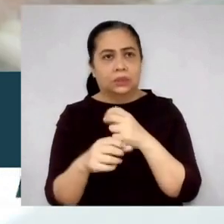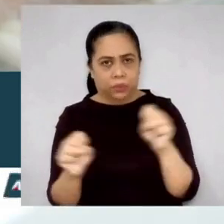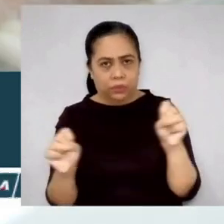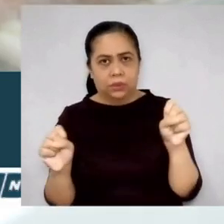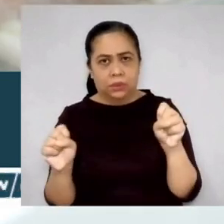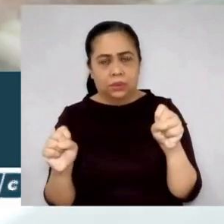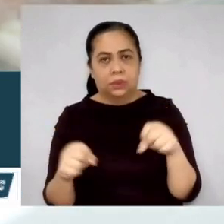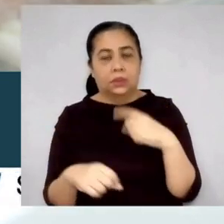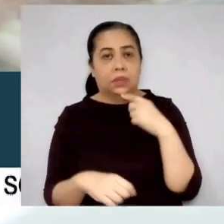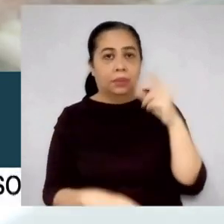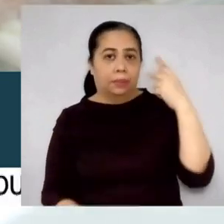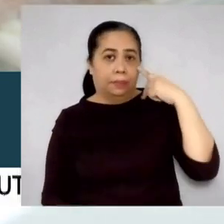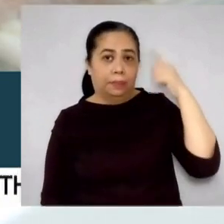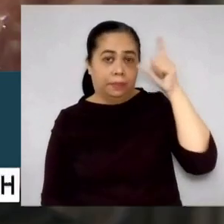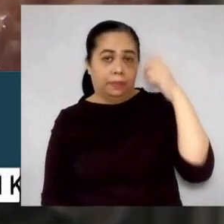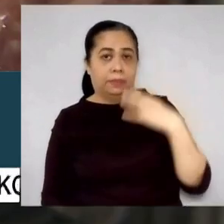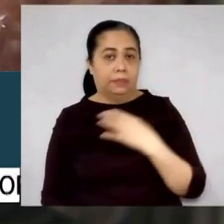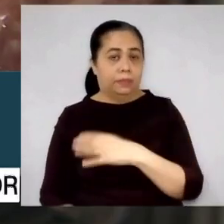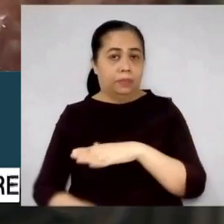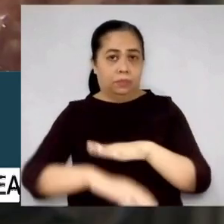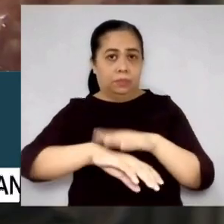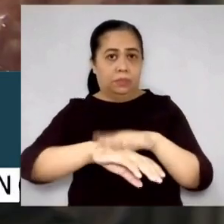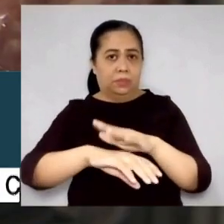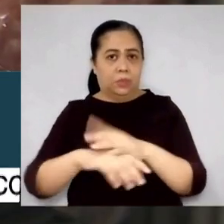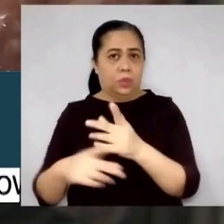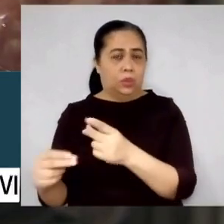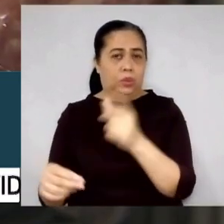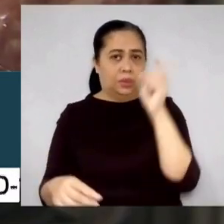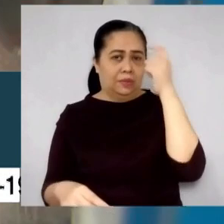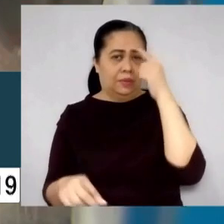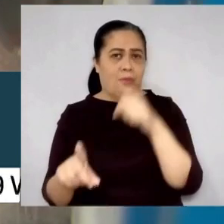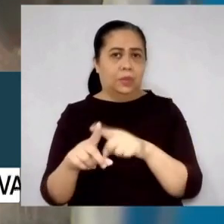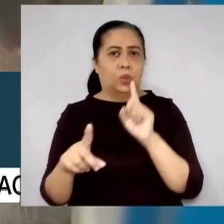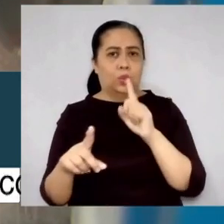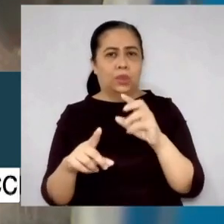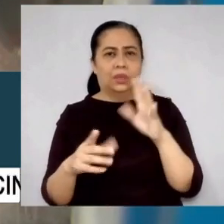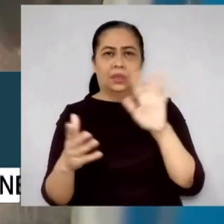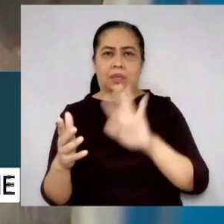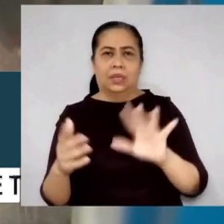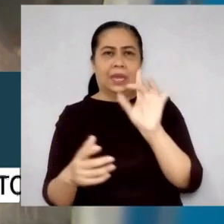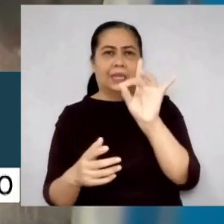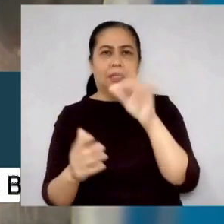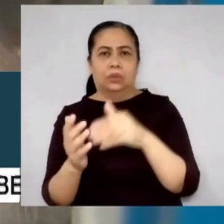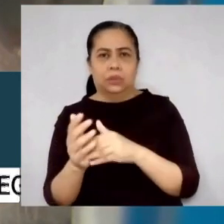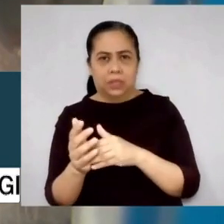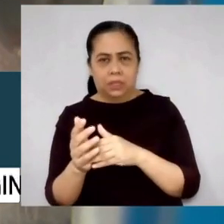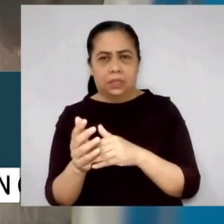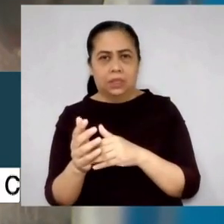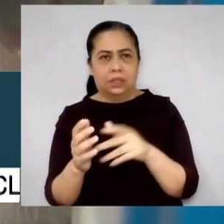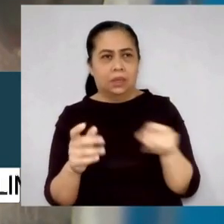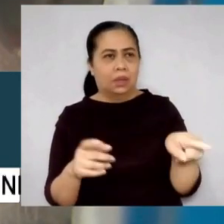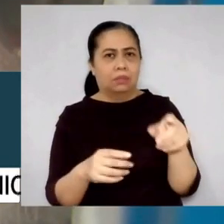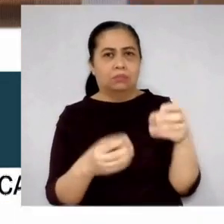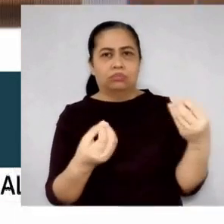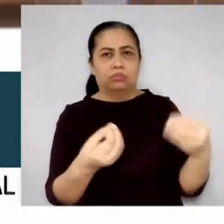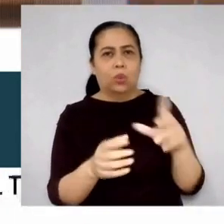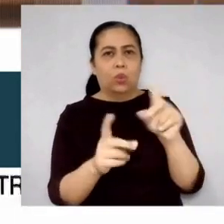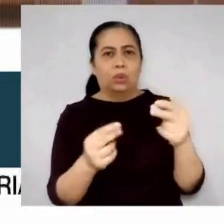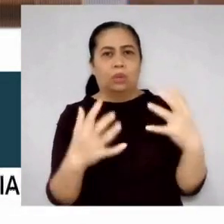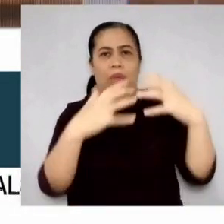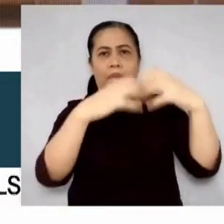Lacson warns, these steps being taken by the government will cause around 80,000 backyard hog racers to go bankrupt.